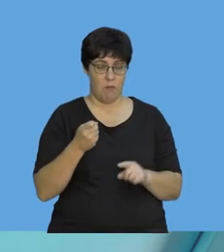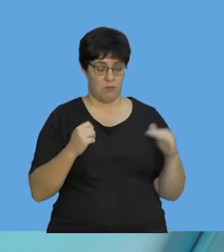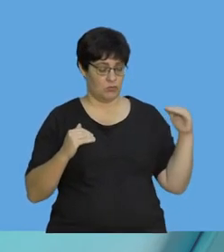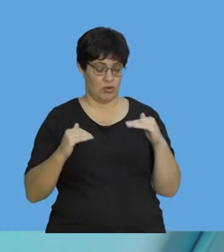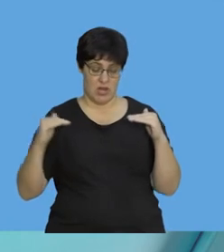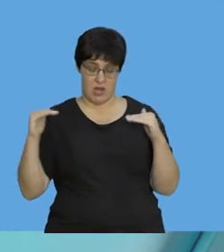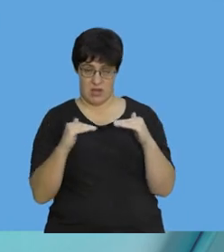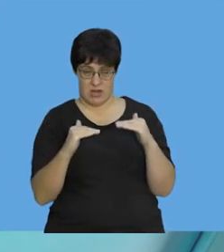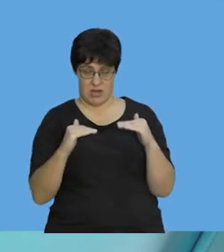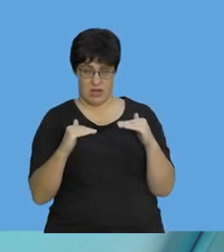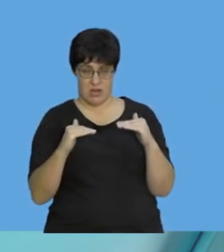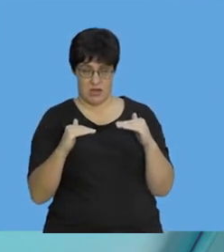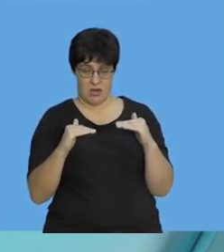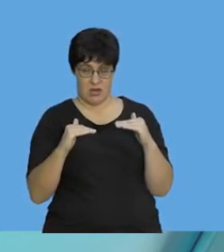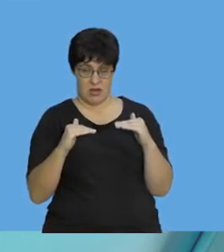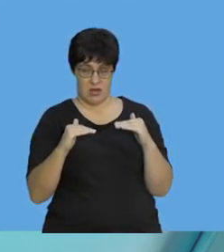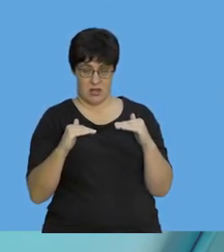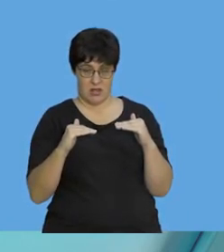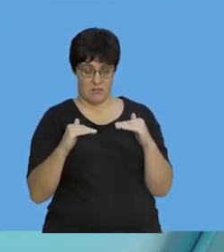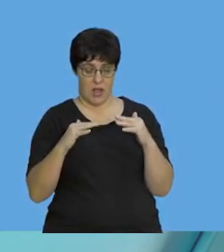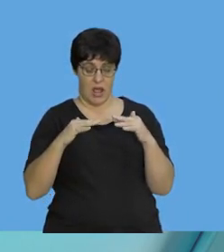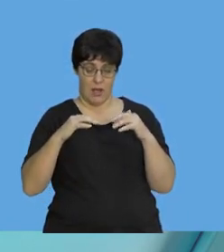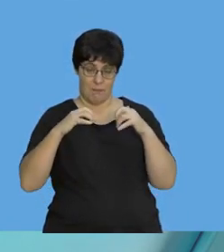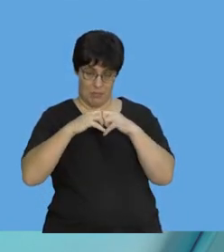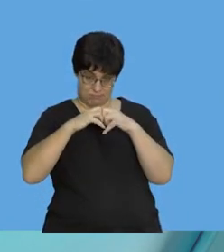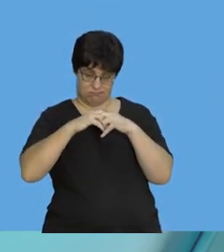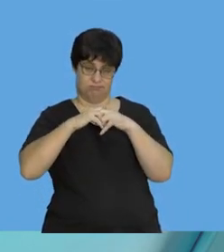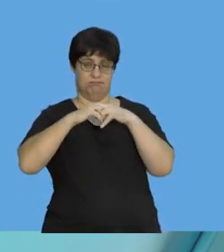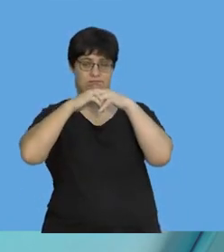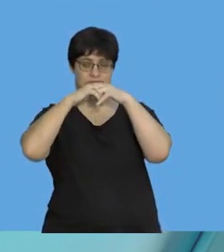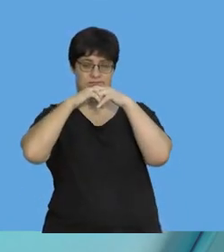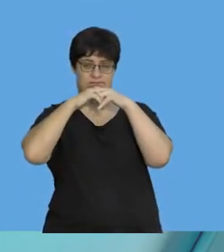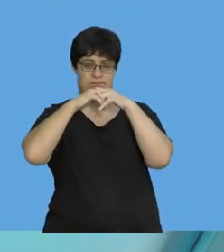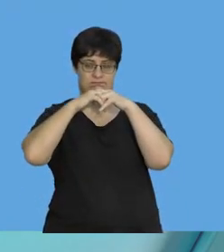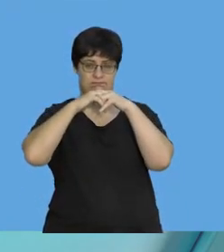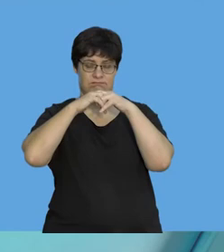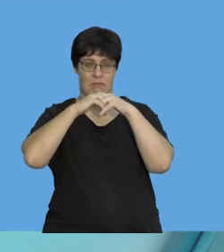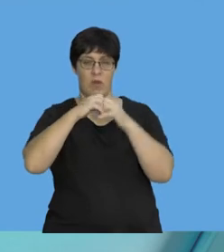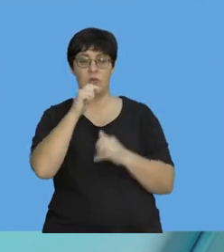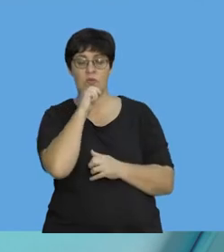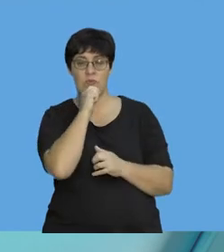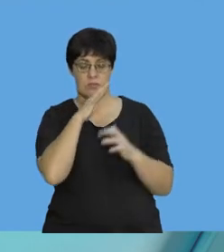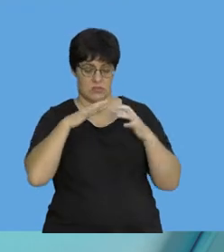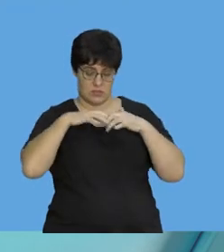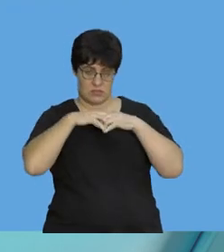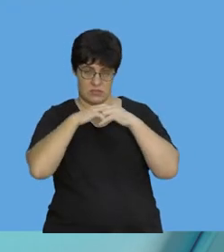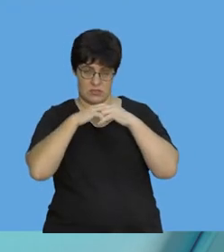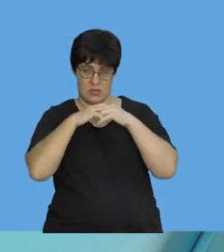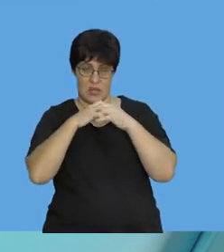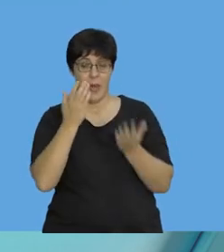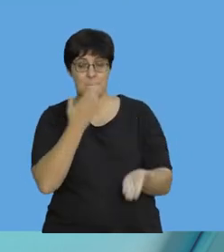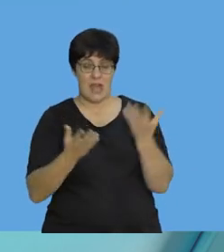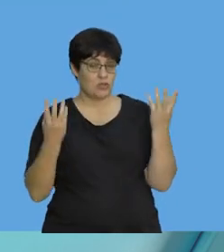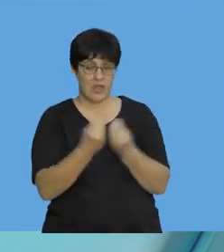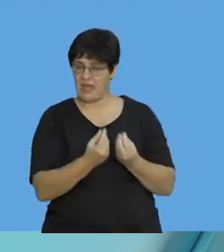train cars, I know they stick together but I'm not going to use the combined